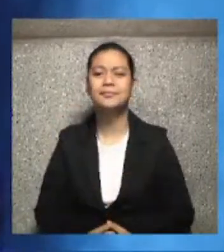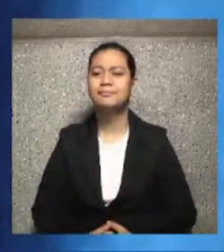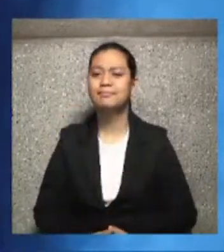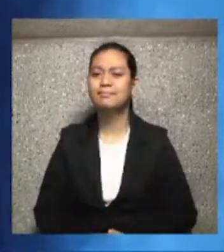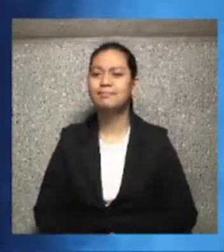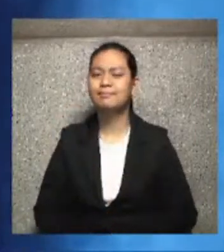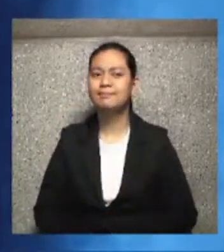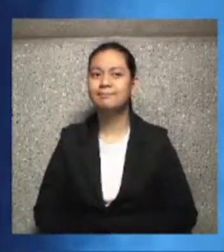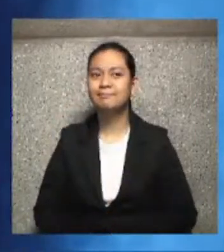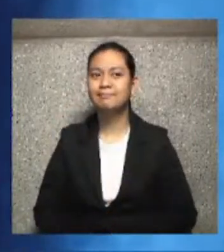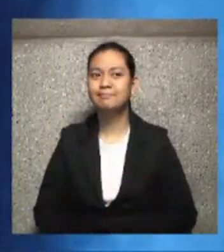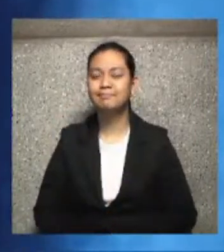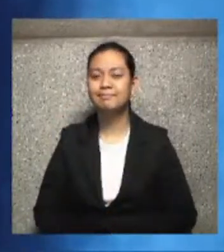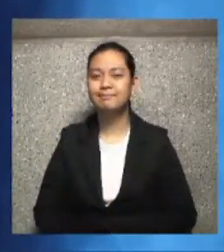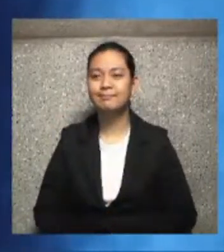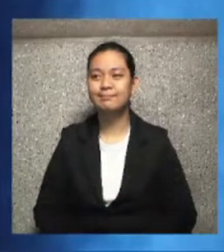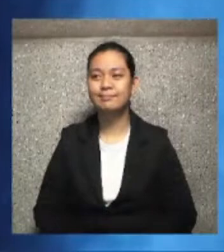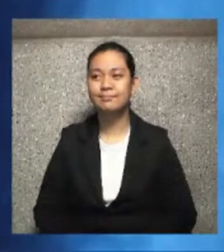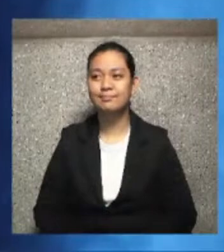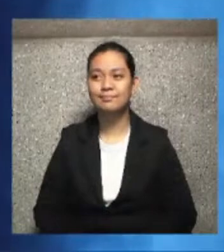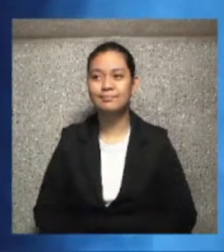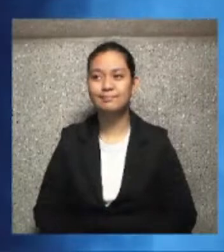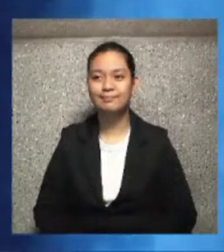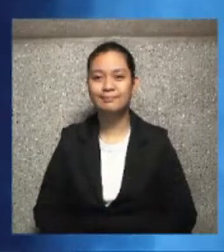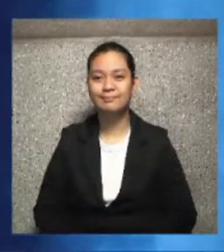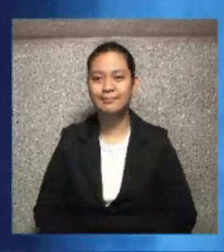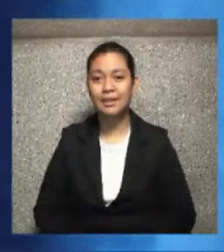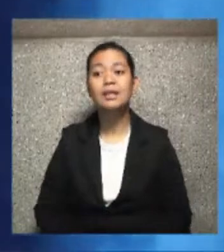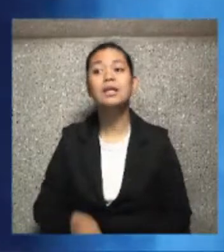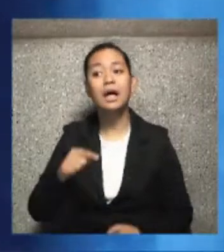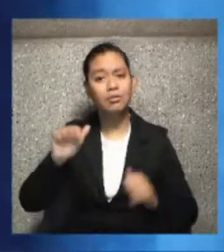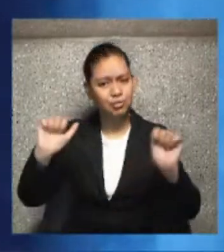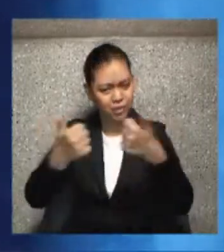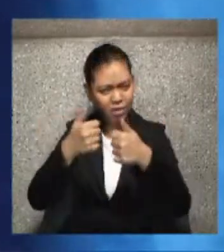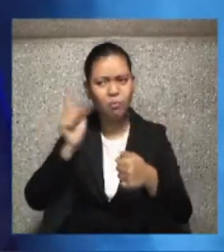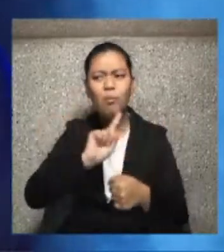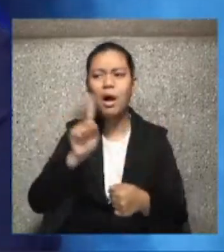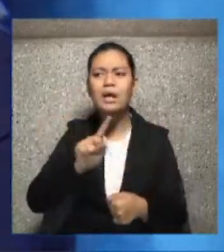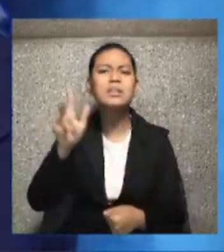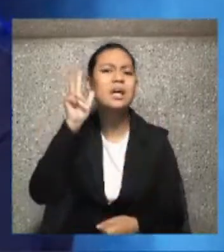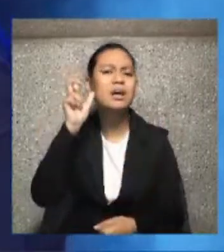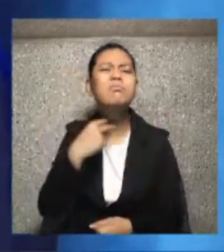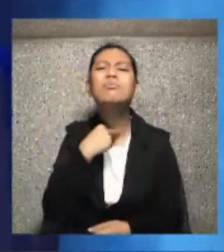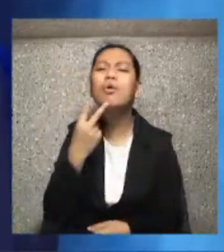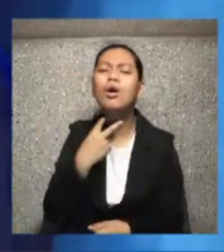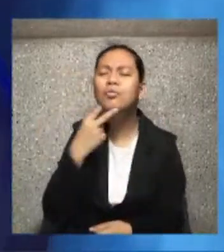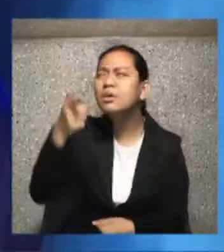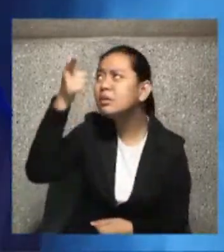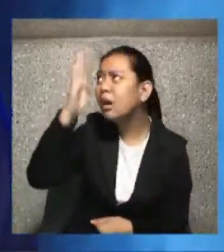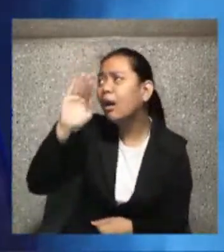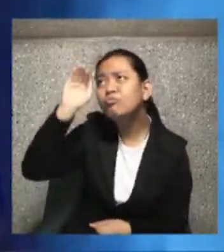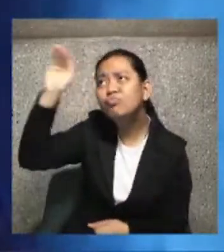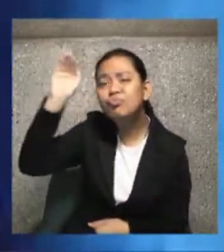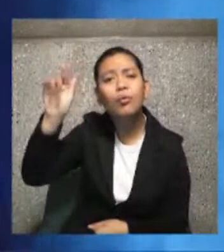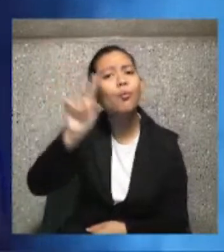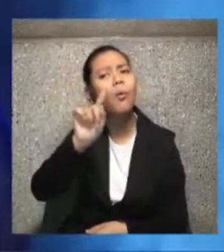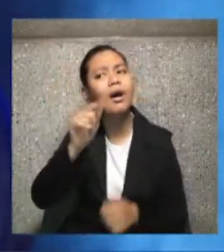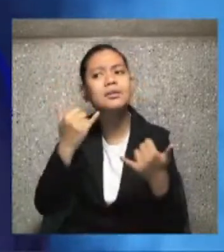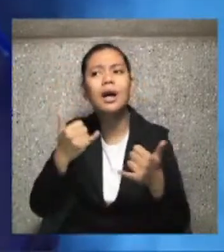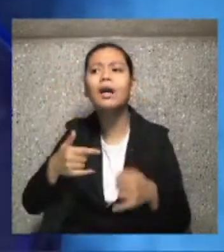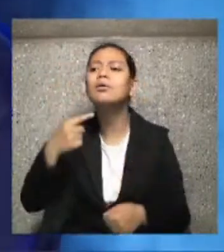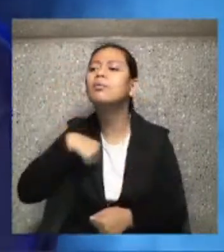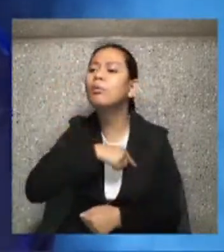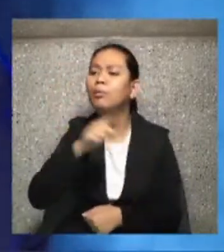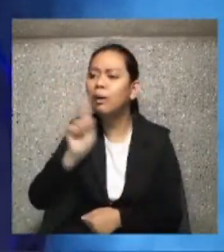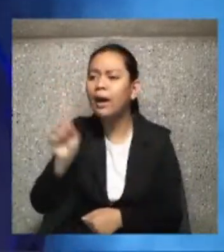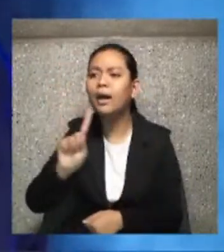And for me, sometimes it's challenging to actually hear the voice of God and His peace amidst all of those. So I'd like to ask that question.